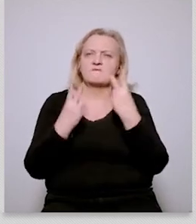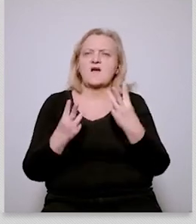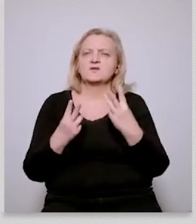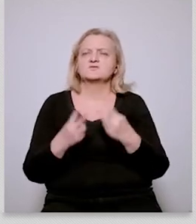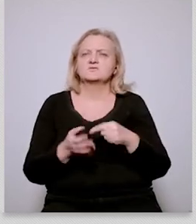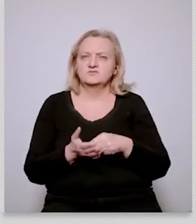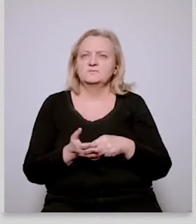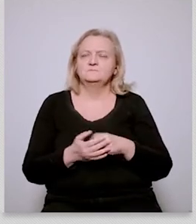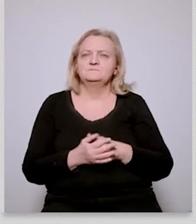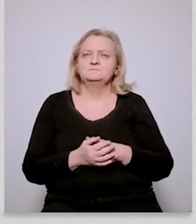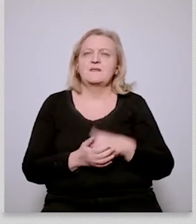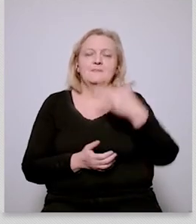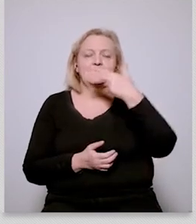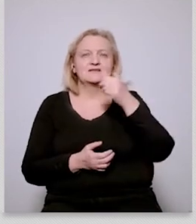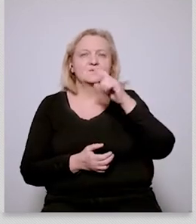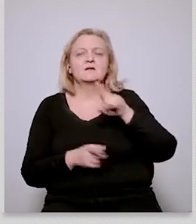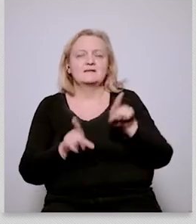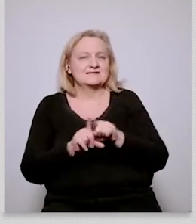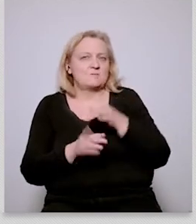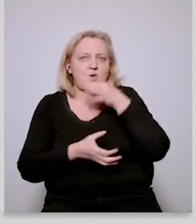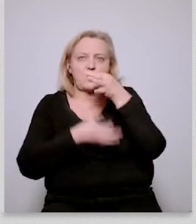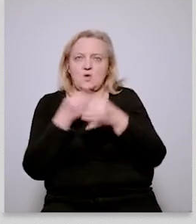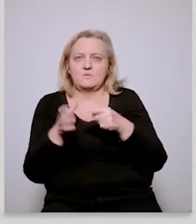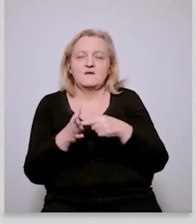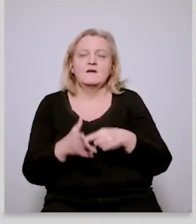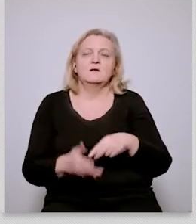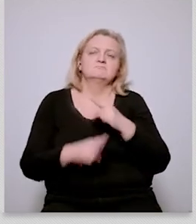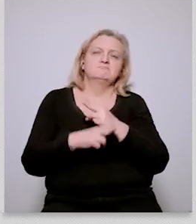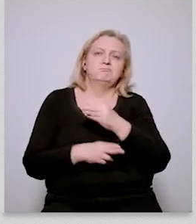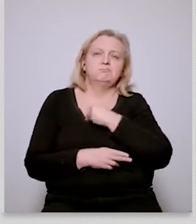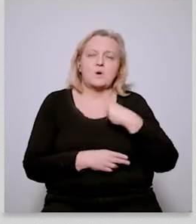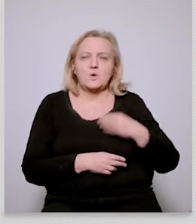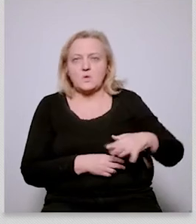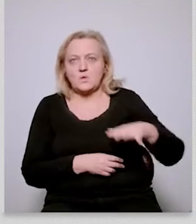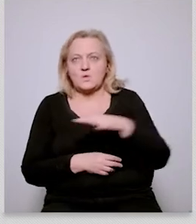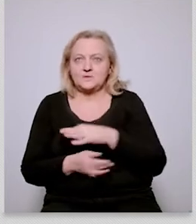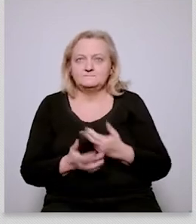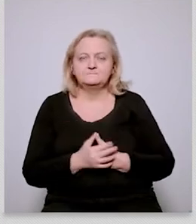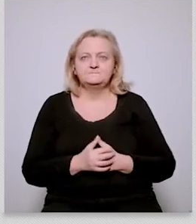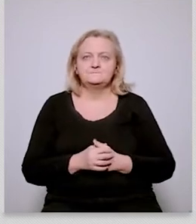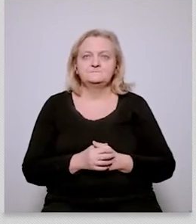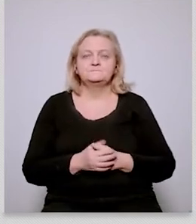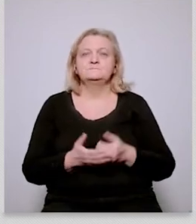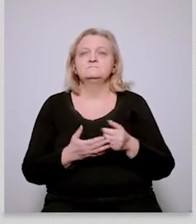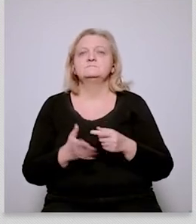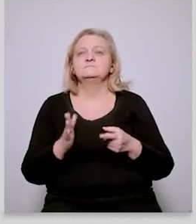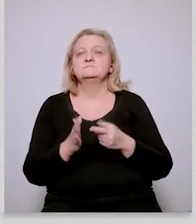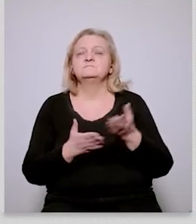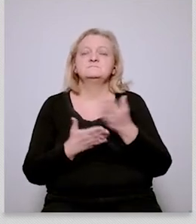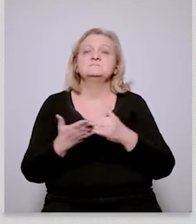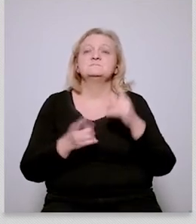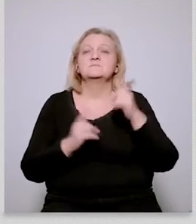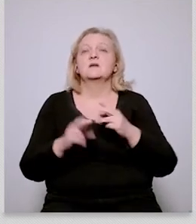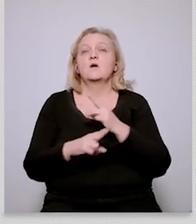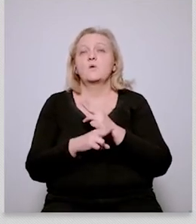of poland and then you've got europeans arguing there is the sovereignty uh of europe including in in in